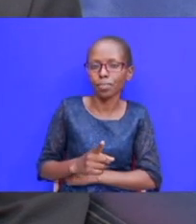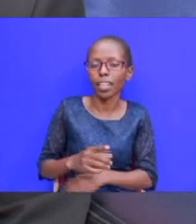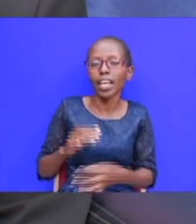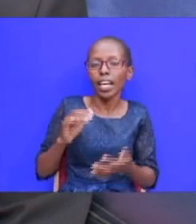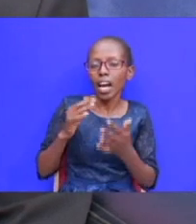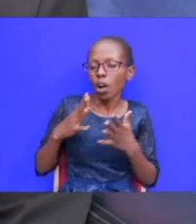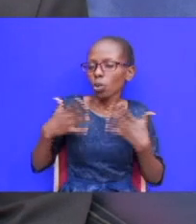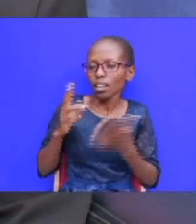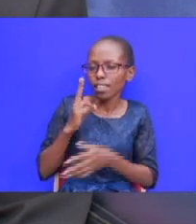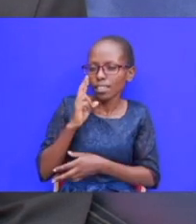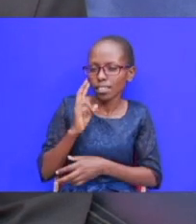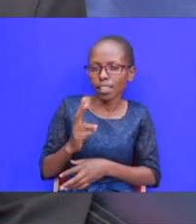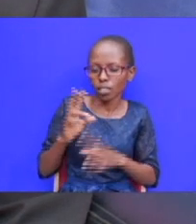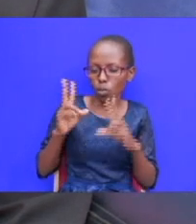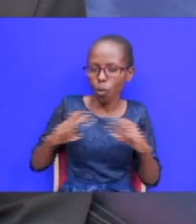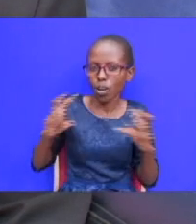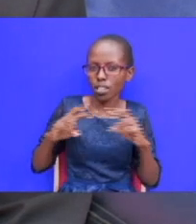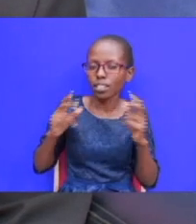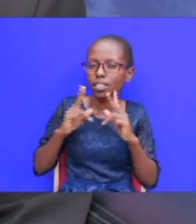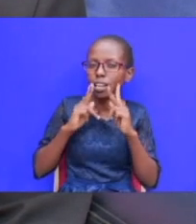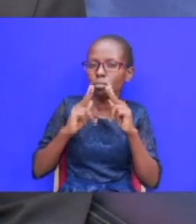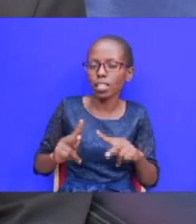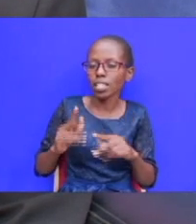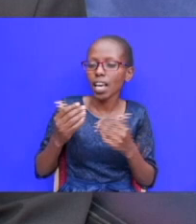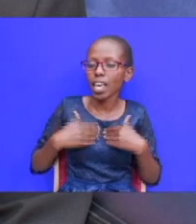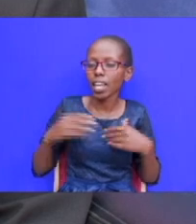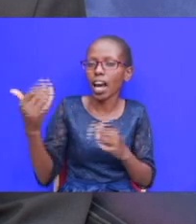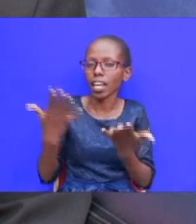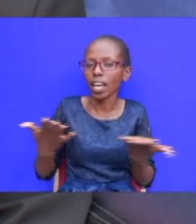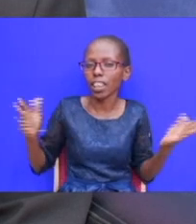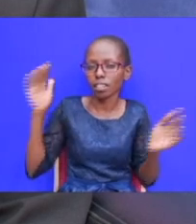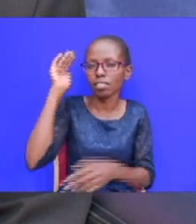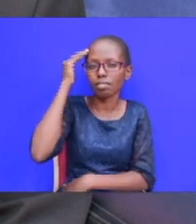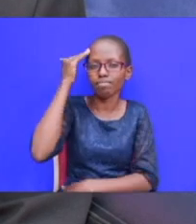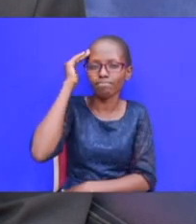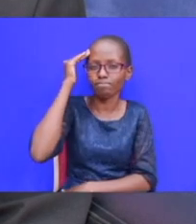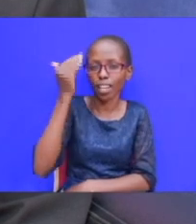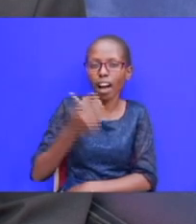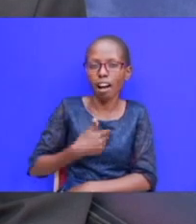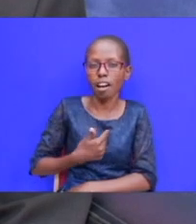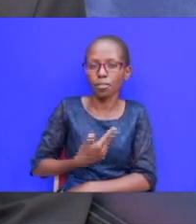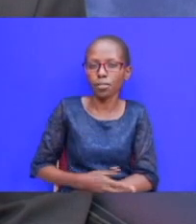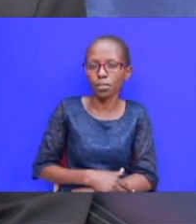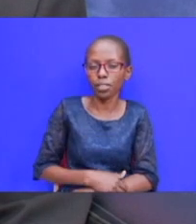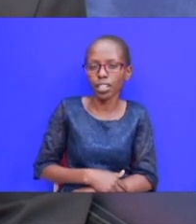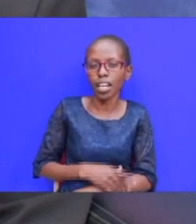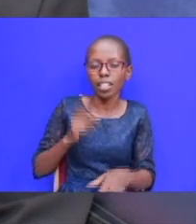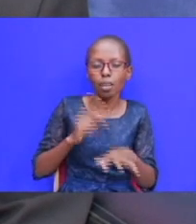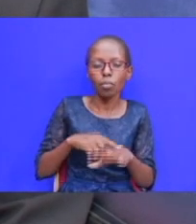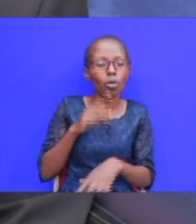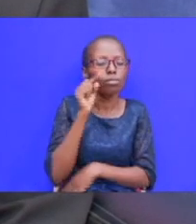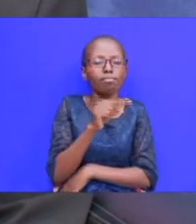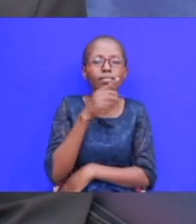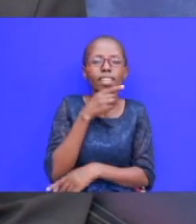can see that he was seeking peace jacob had other things in mind and even when he was rebuking his